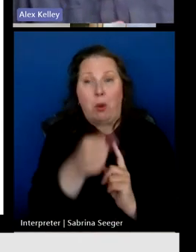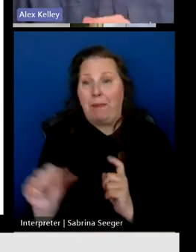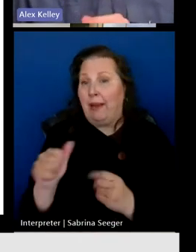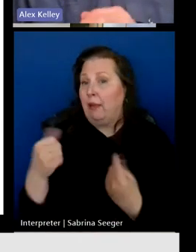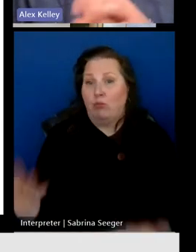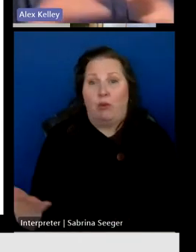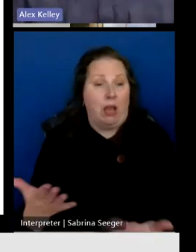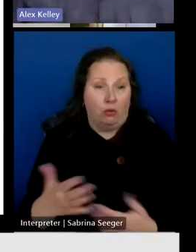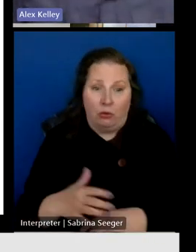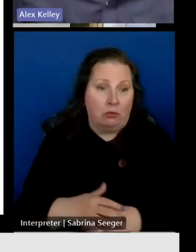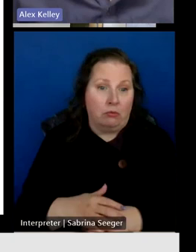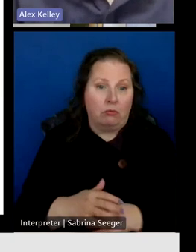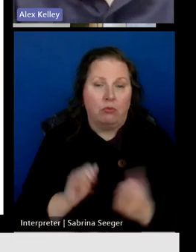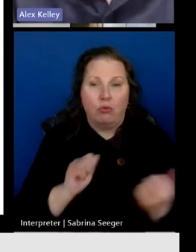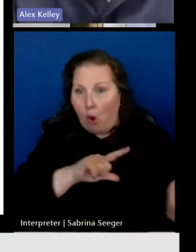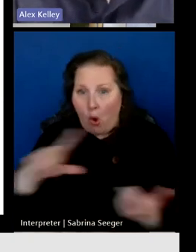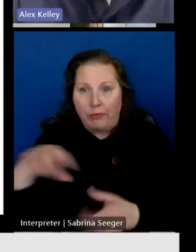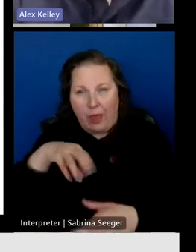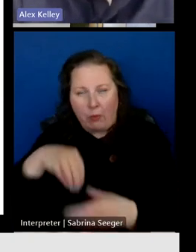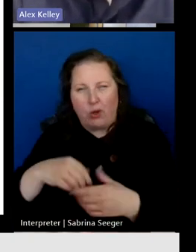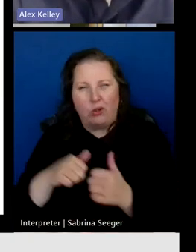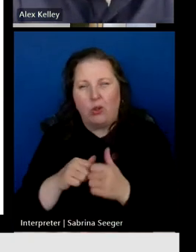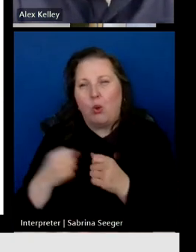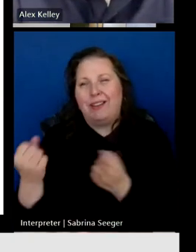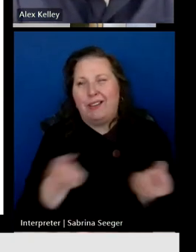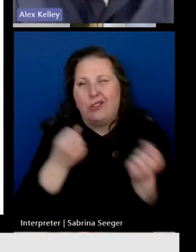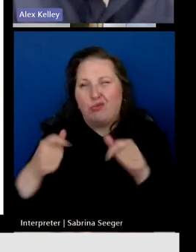looking at all the providers that were included in the road test.